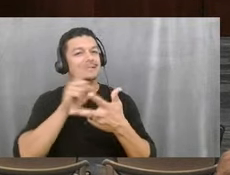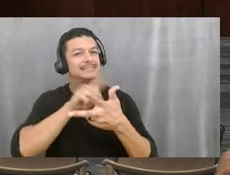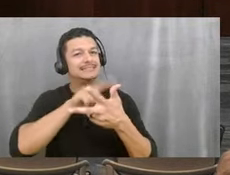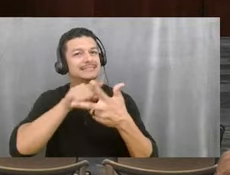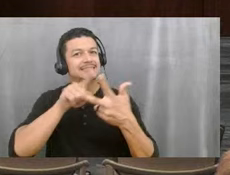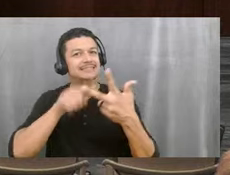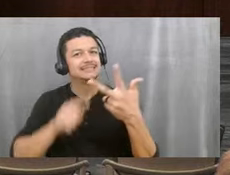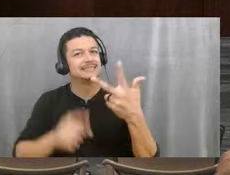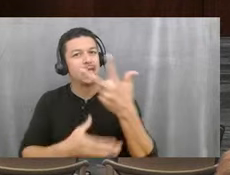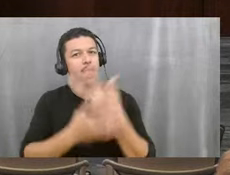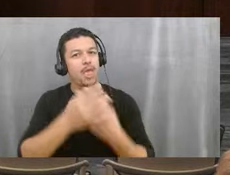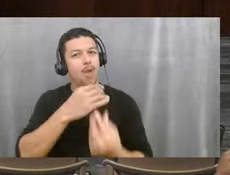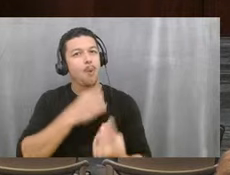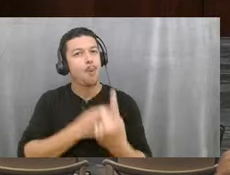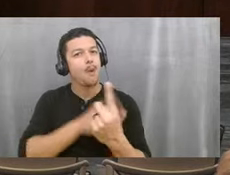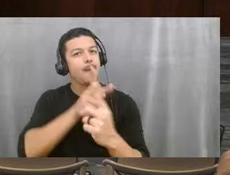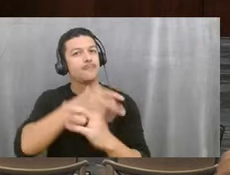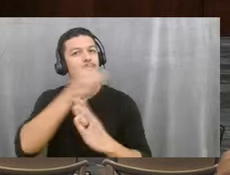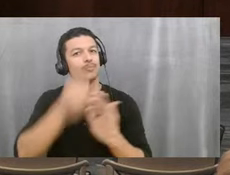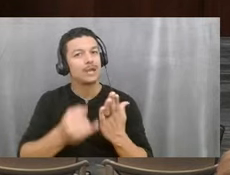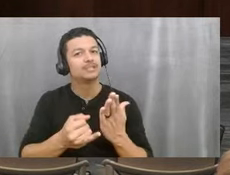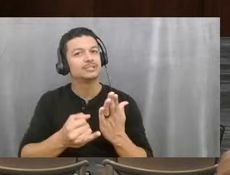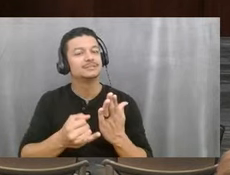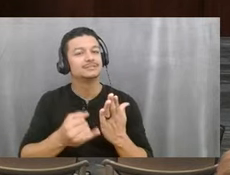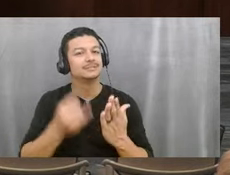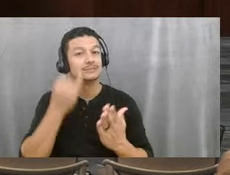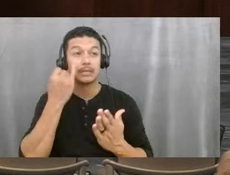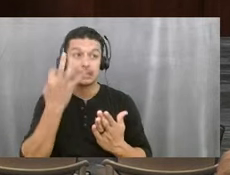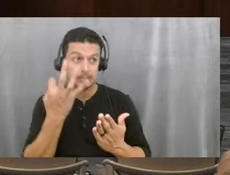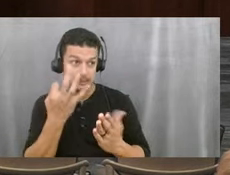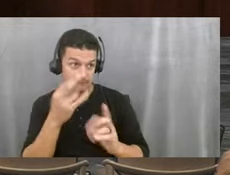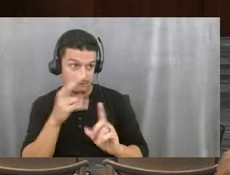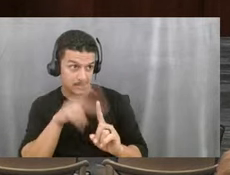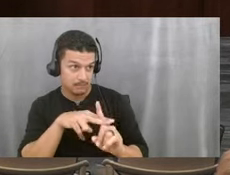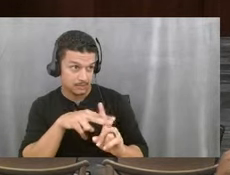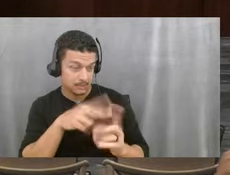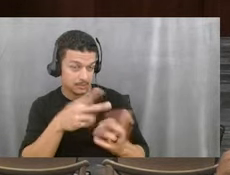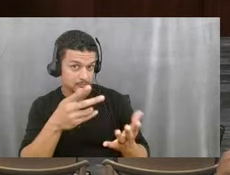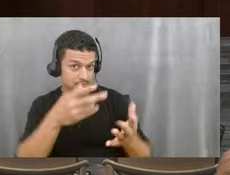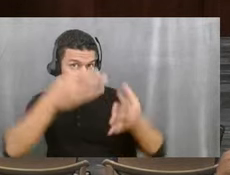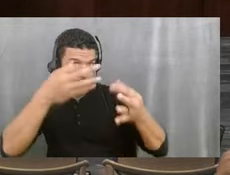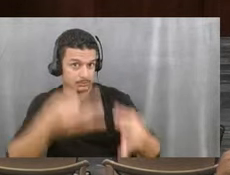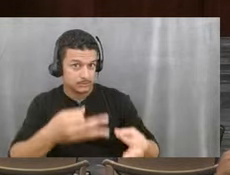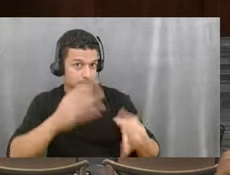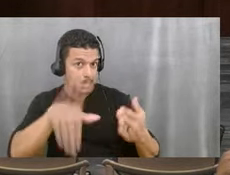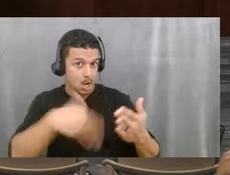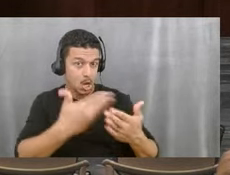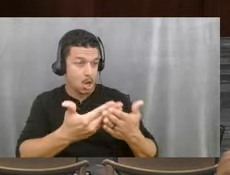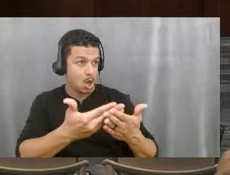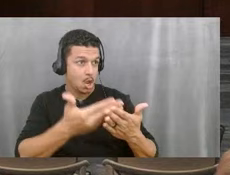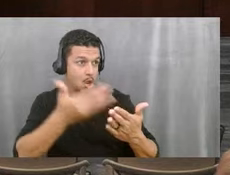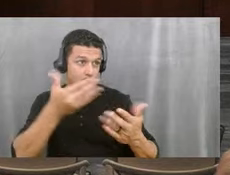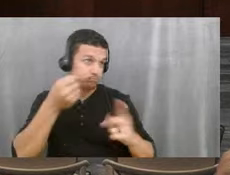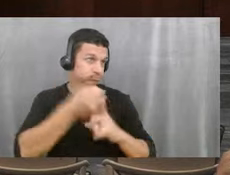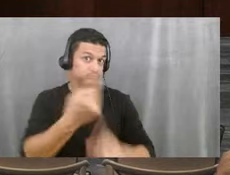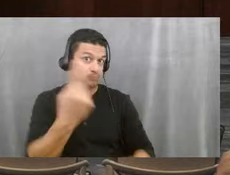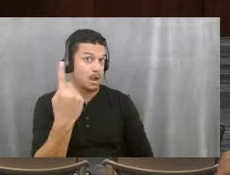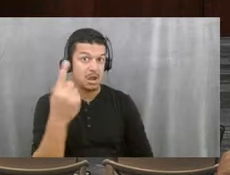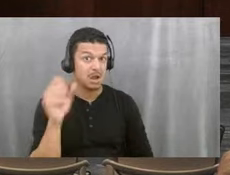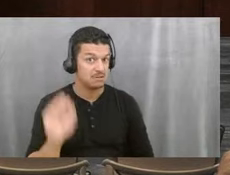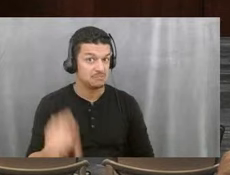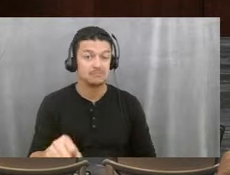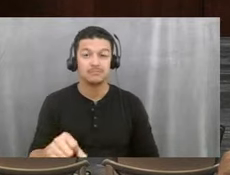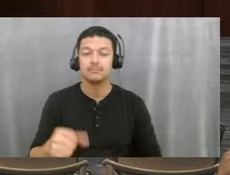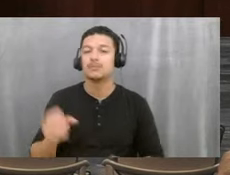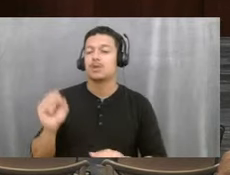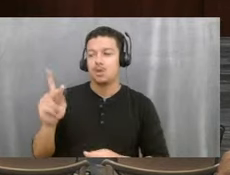and kind of go together, if the applicant can choose to address them all at one time. So what we'll do is, we'll hear a presentation